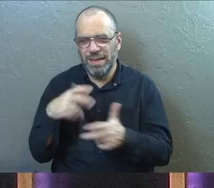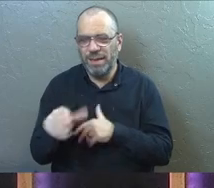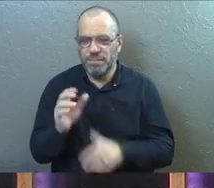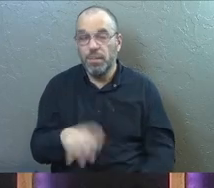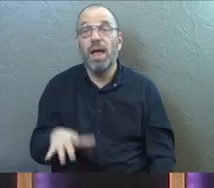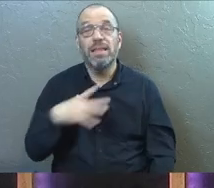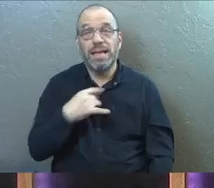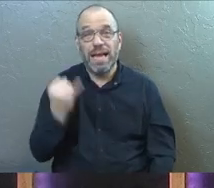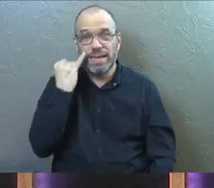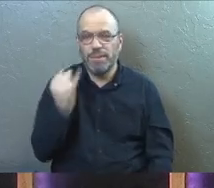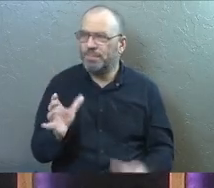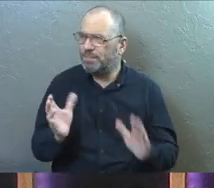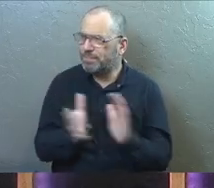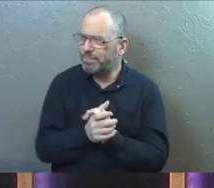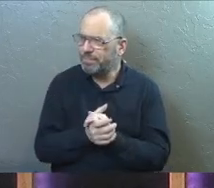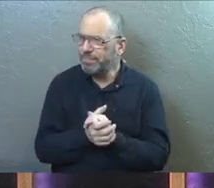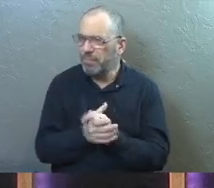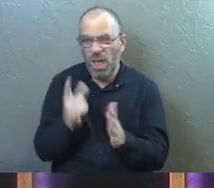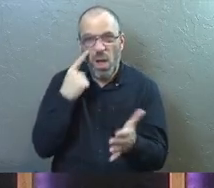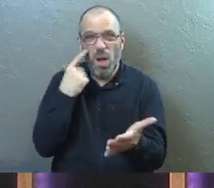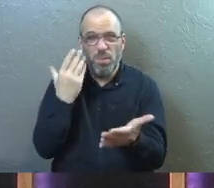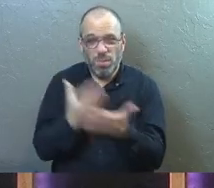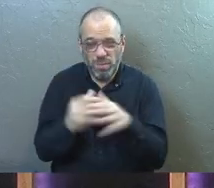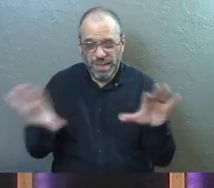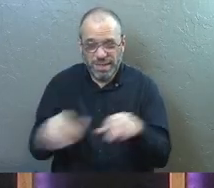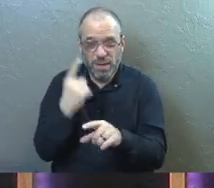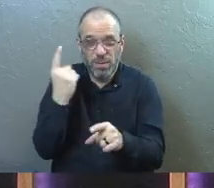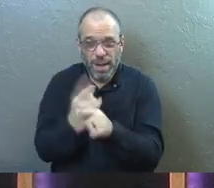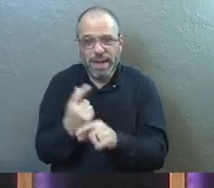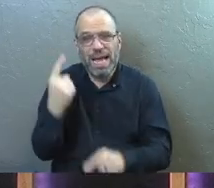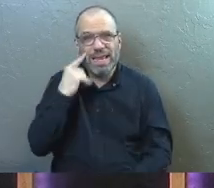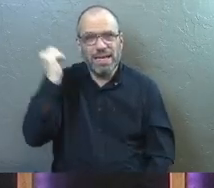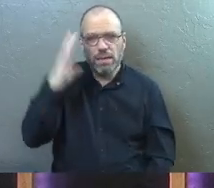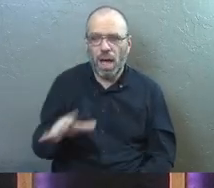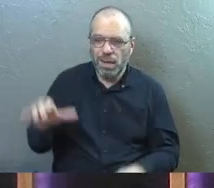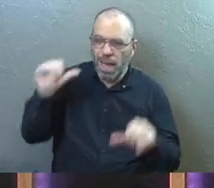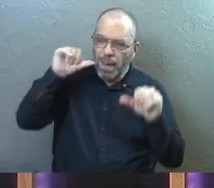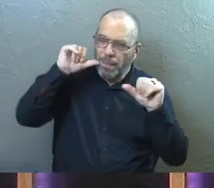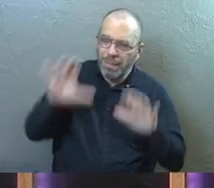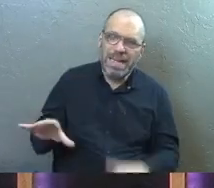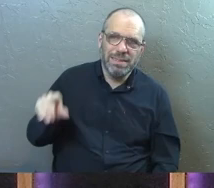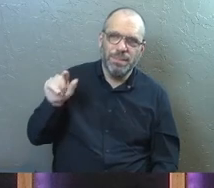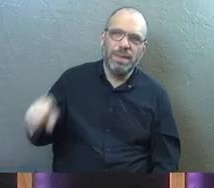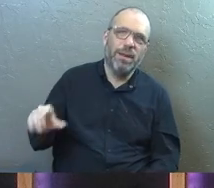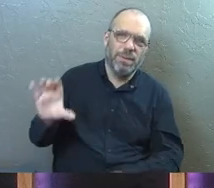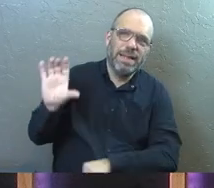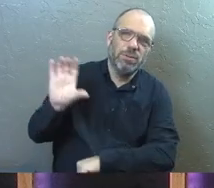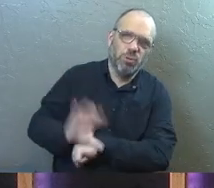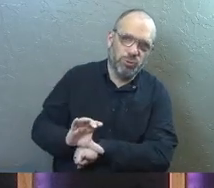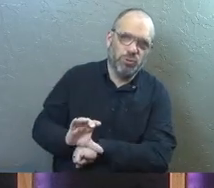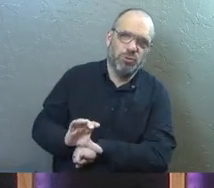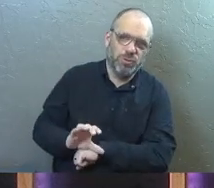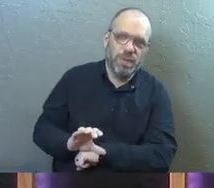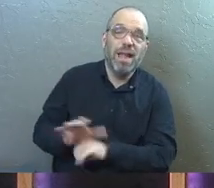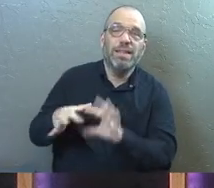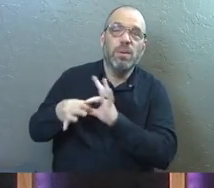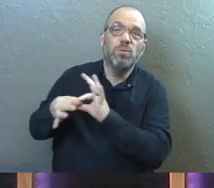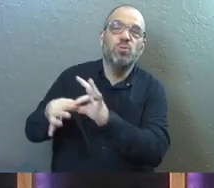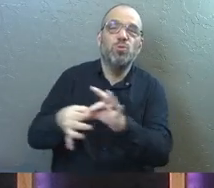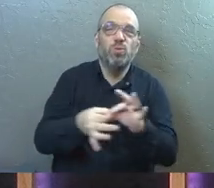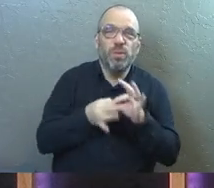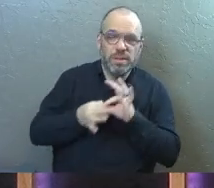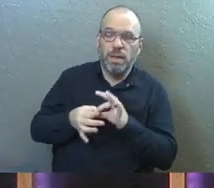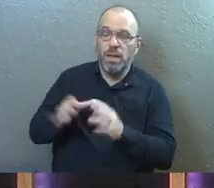Everybody liked the idea. I don't think that that is proof that they had done the right thing. I think God just blessed them there. There was unity